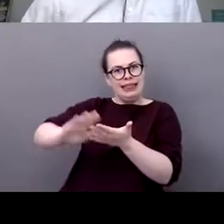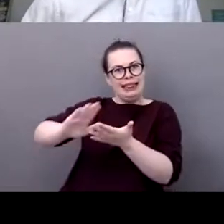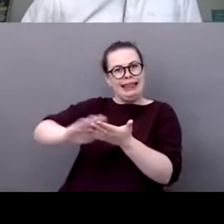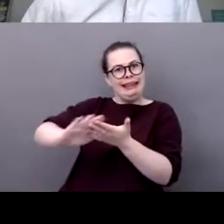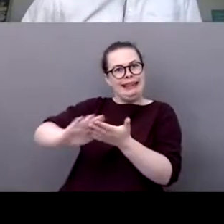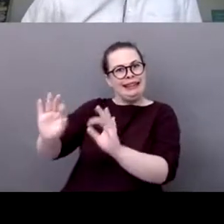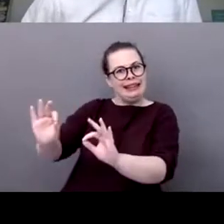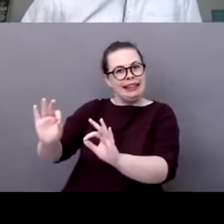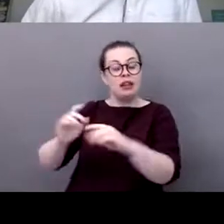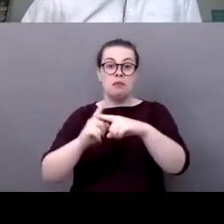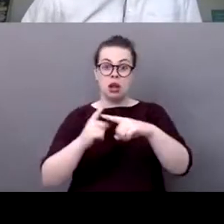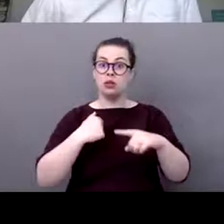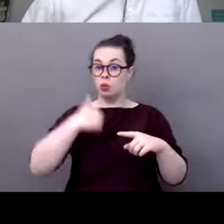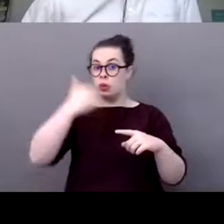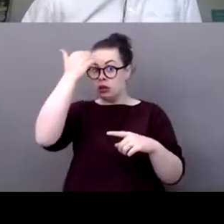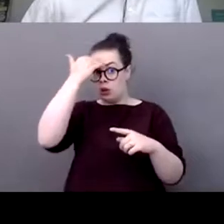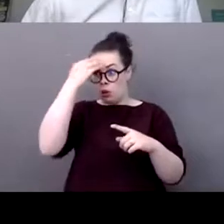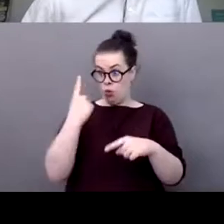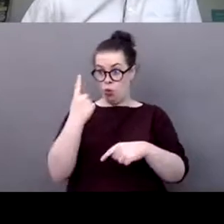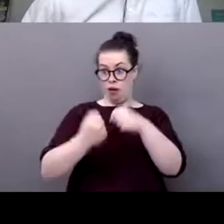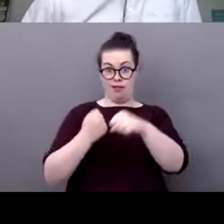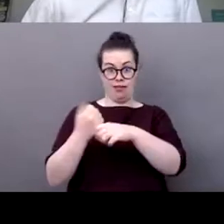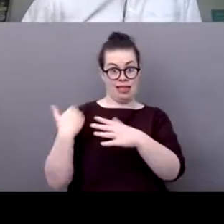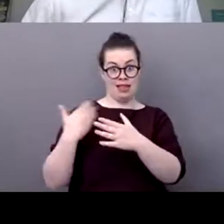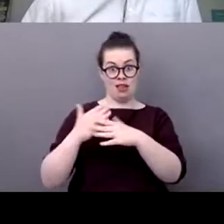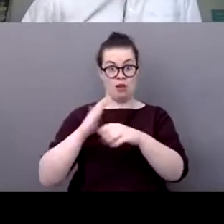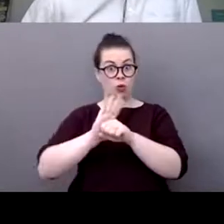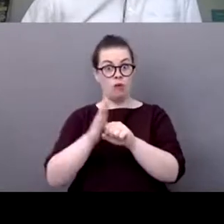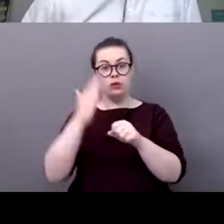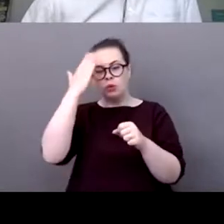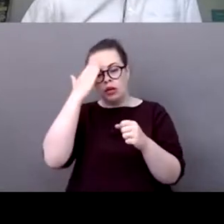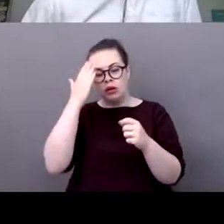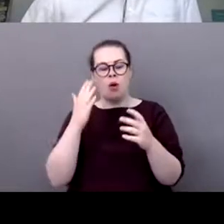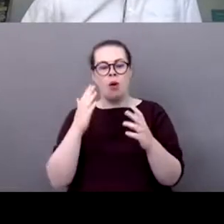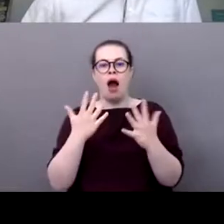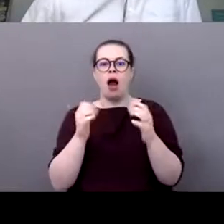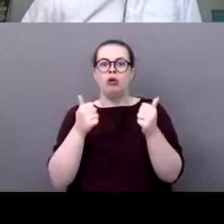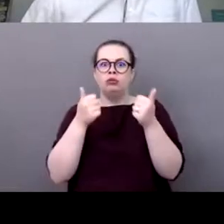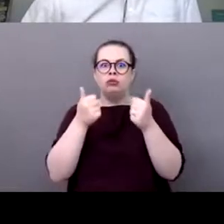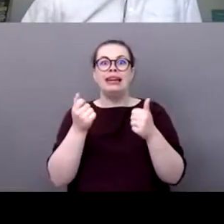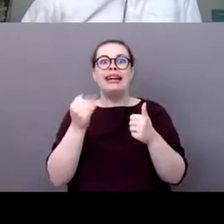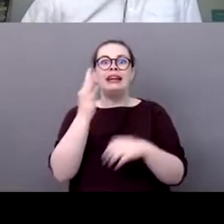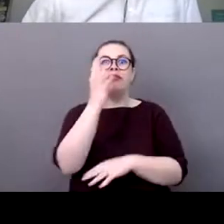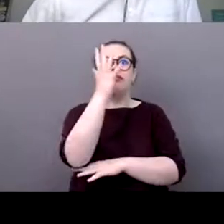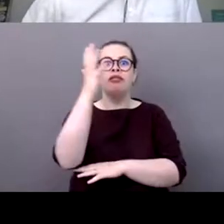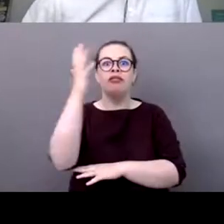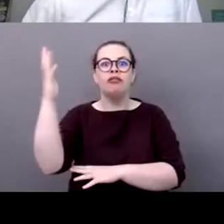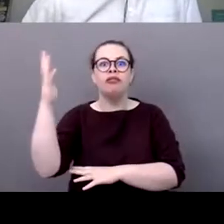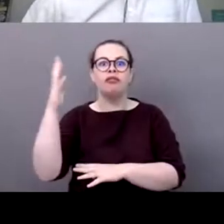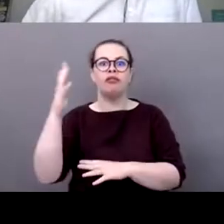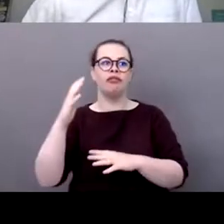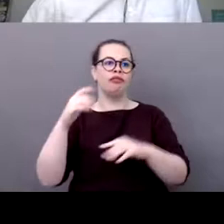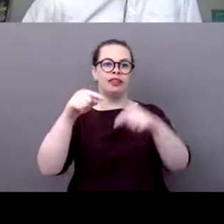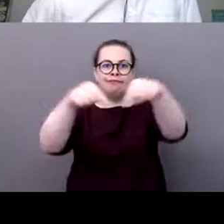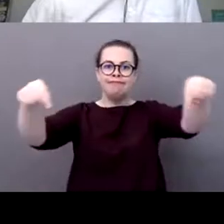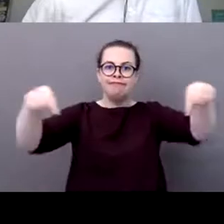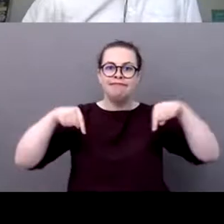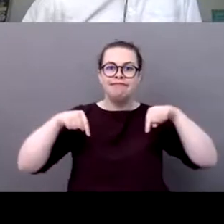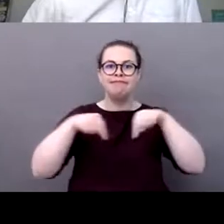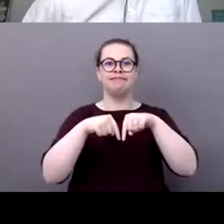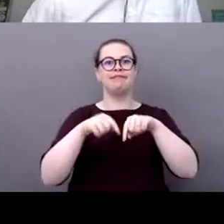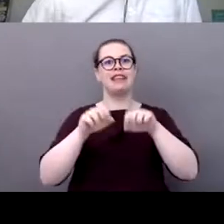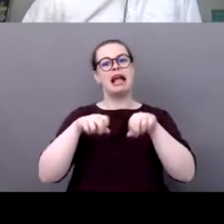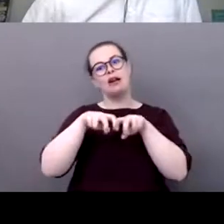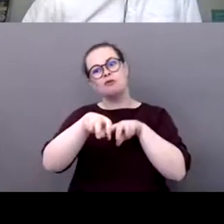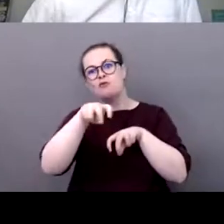benefit of being in an environment that is pristine that there is green that it helps also psychologically so this dependency